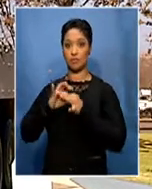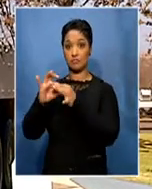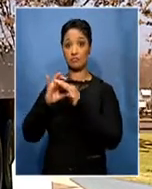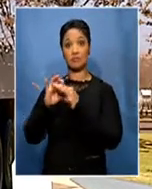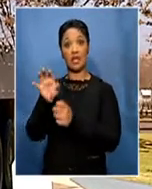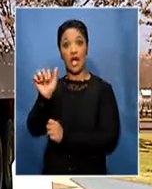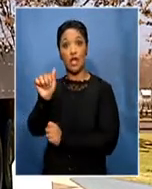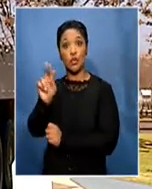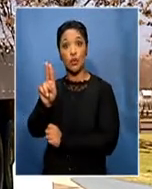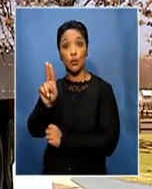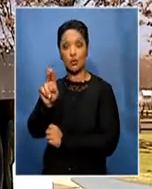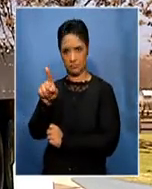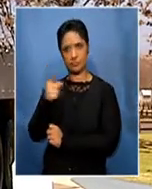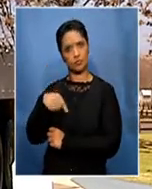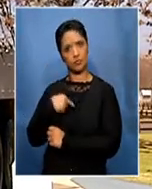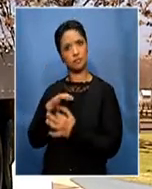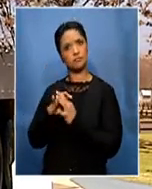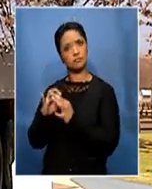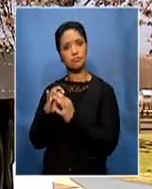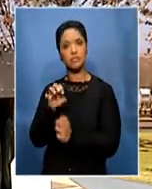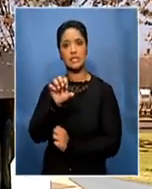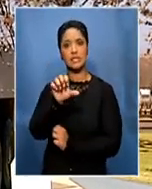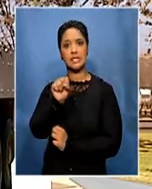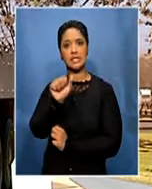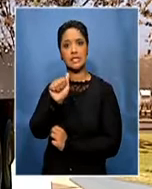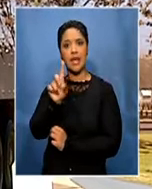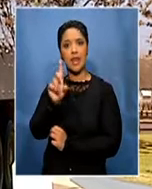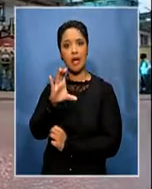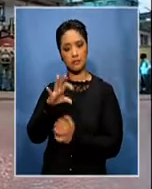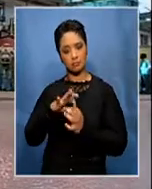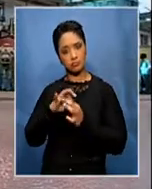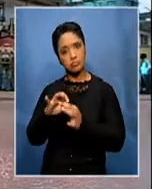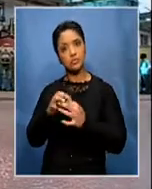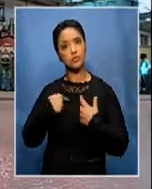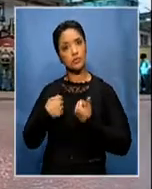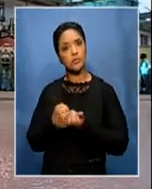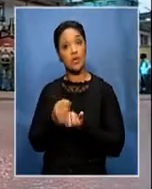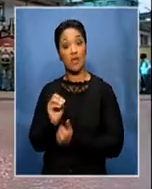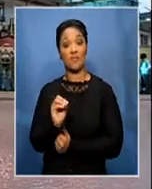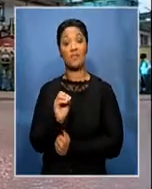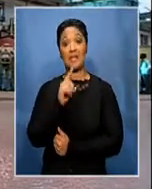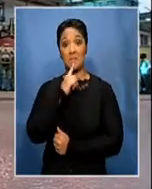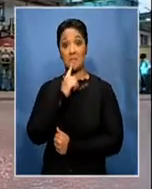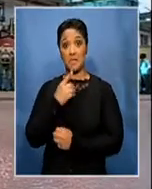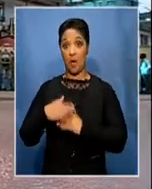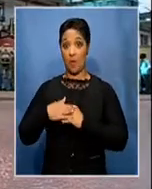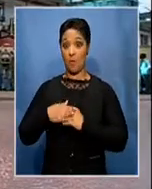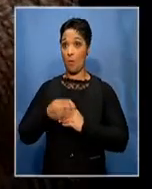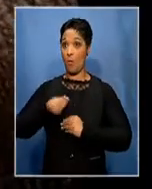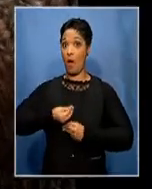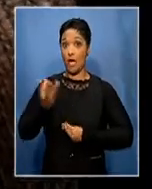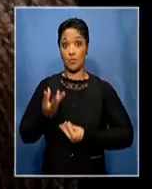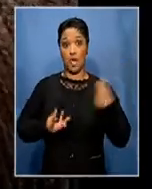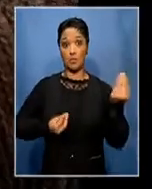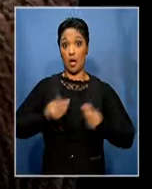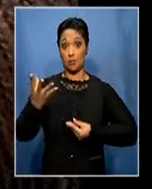United Nations, a lot with the African Union, with SADEC in peace support operations. A 34% jump in exports was